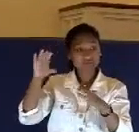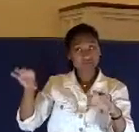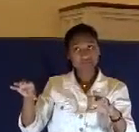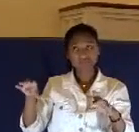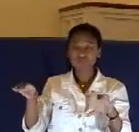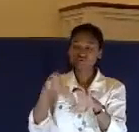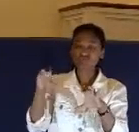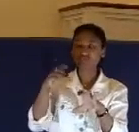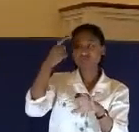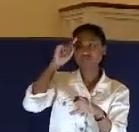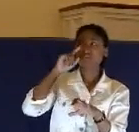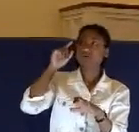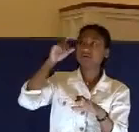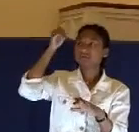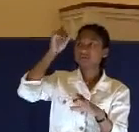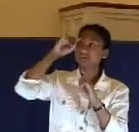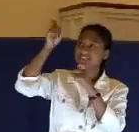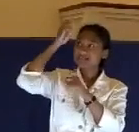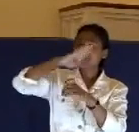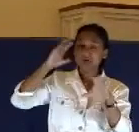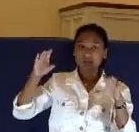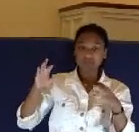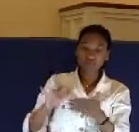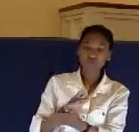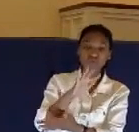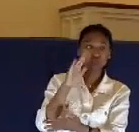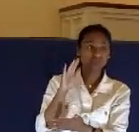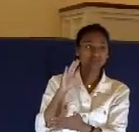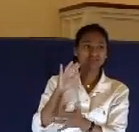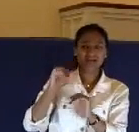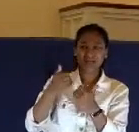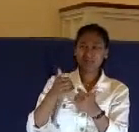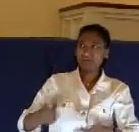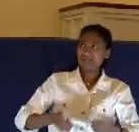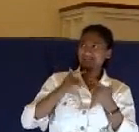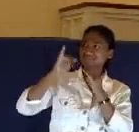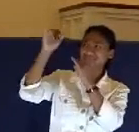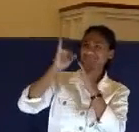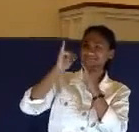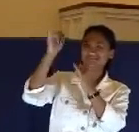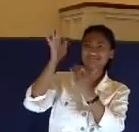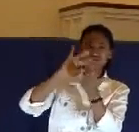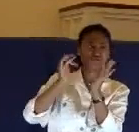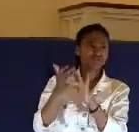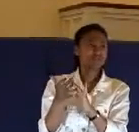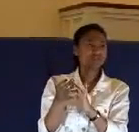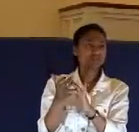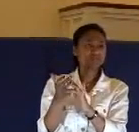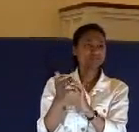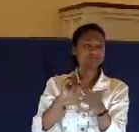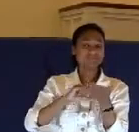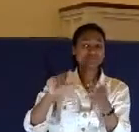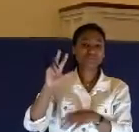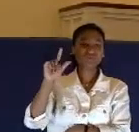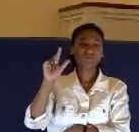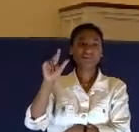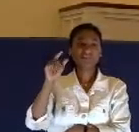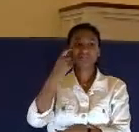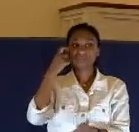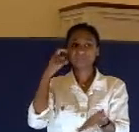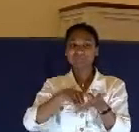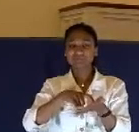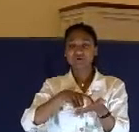injustice. You know how Jesus did it? Look at the key is, I think, in verse 23. Notice what he says